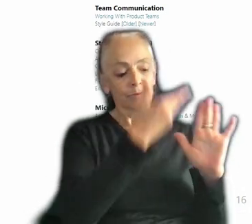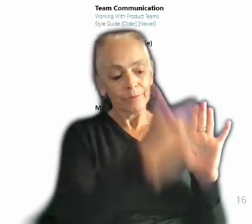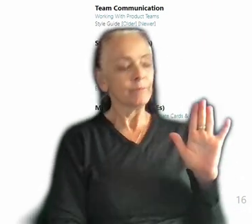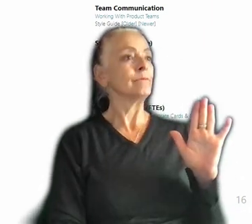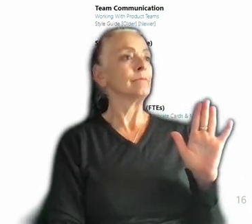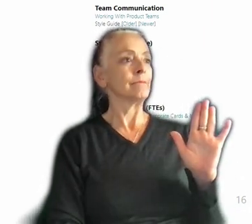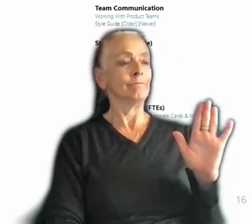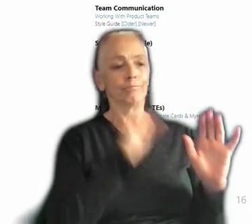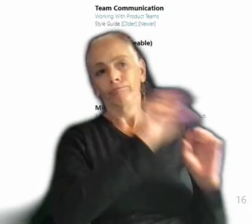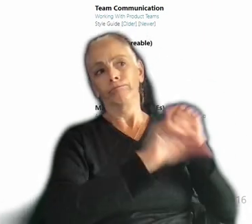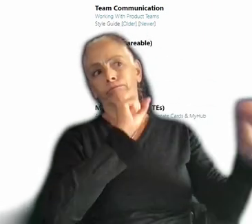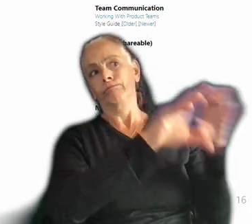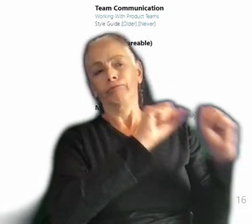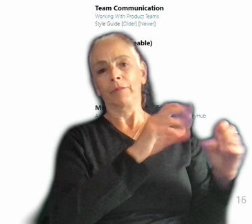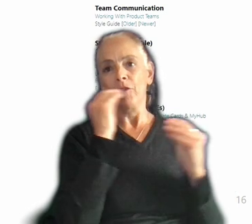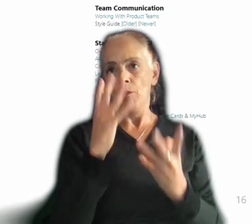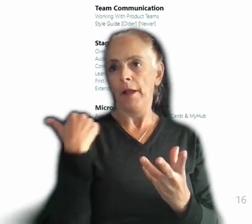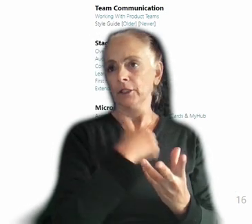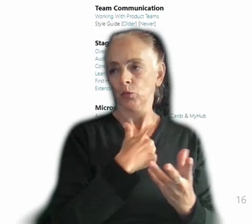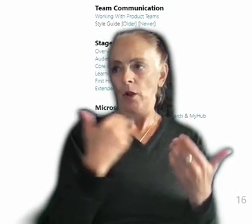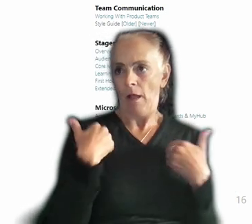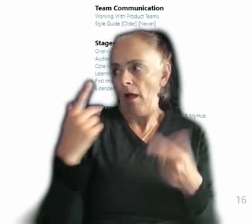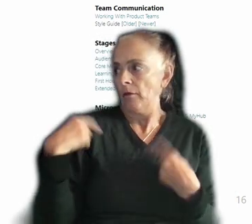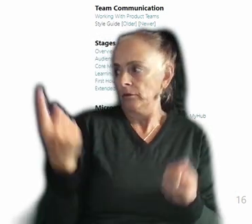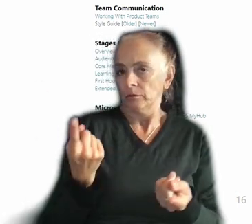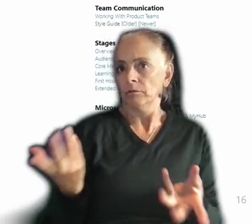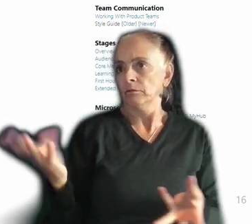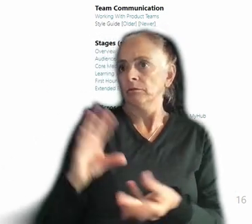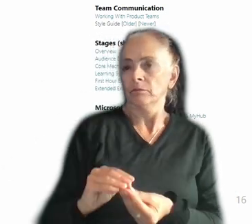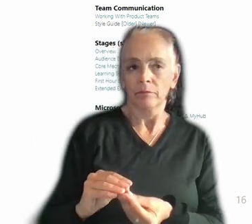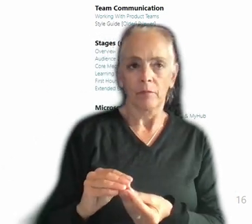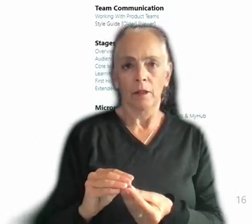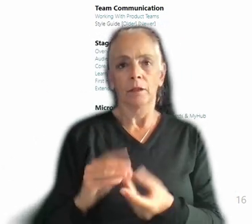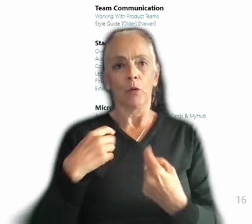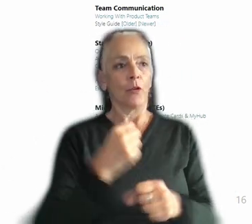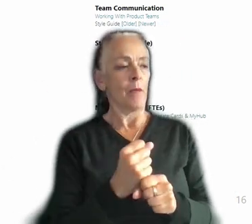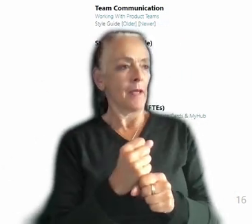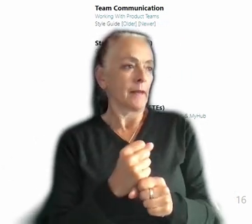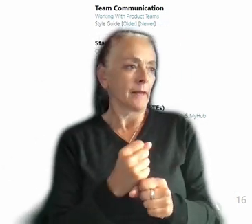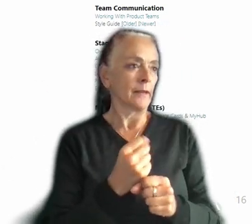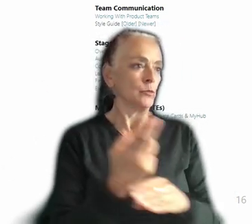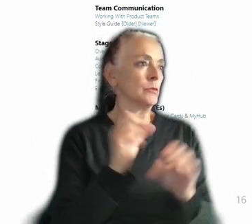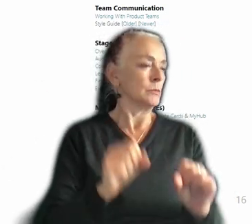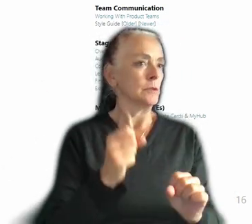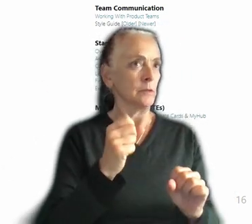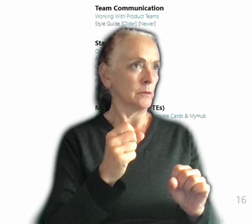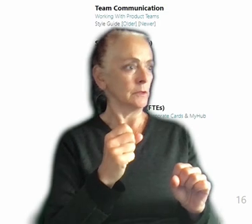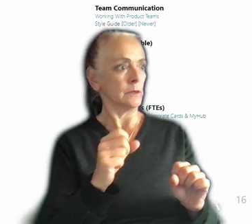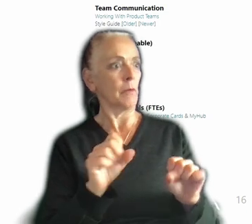information that we have collected over time and we have tried to make as approachable for new stakeholders as possible, right?